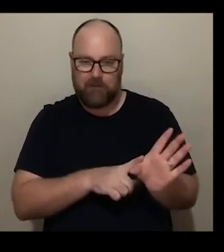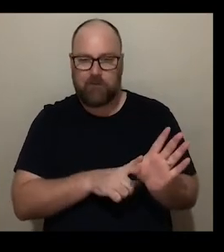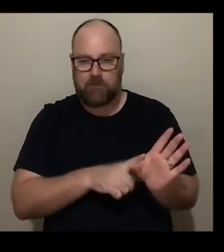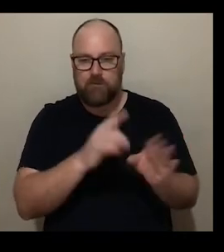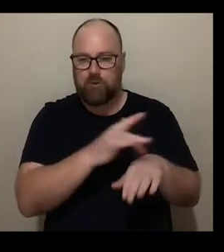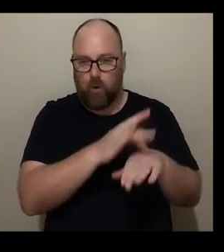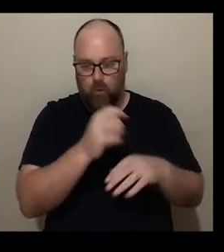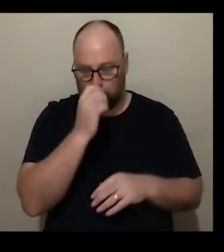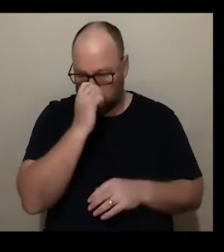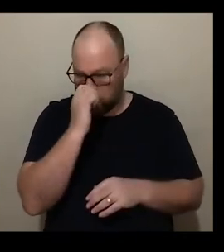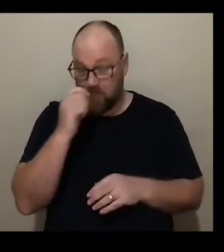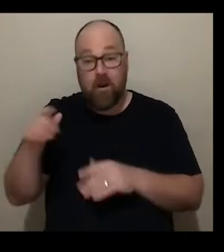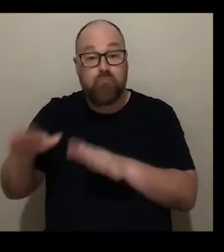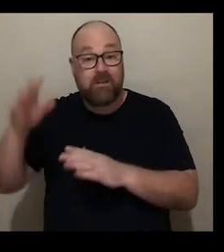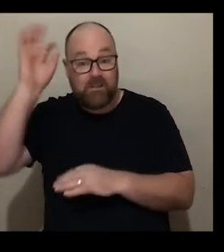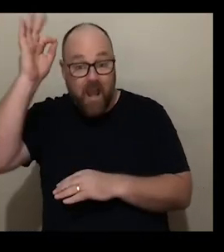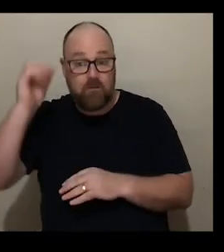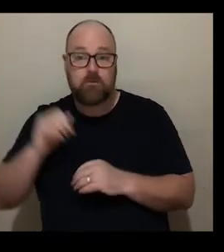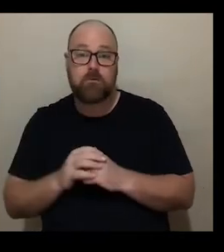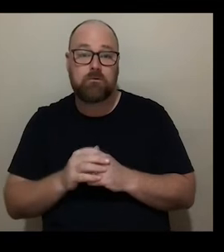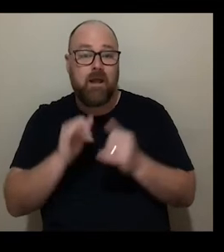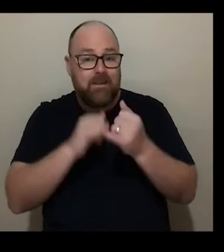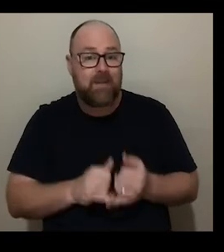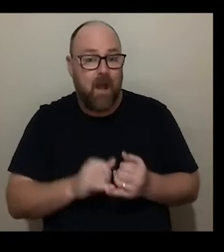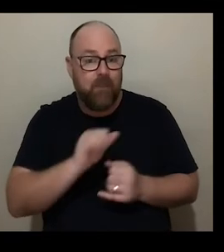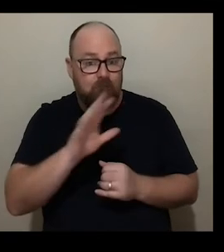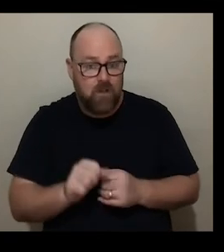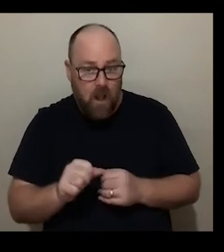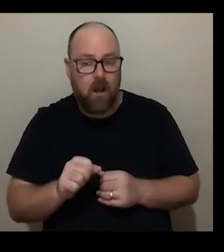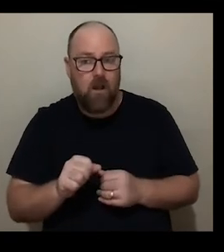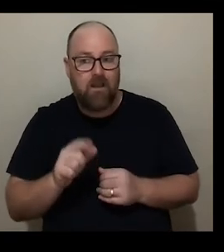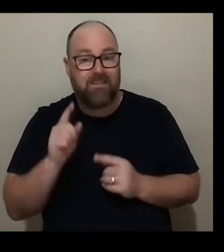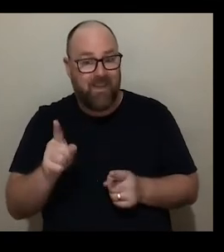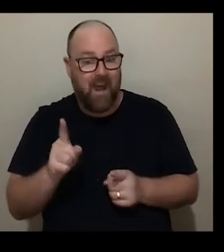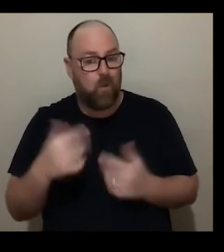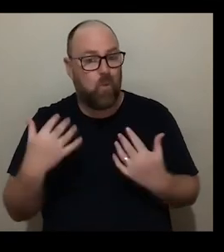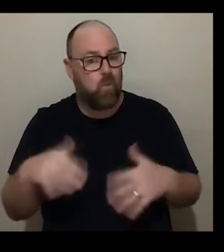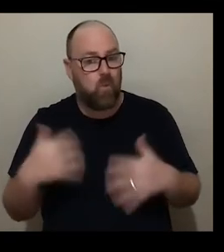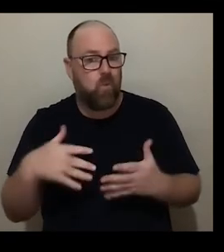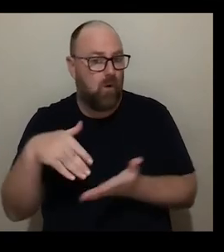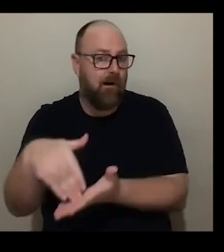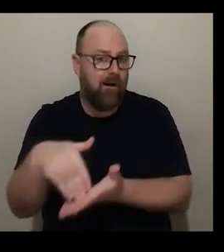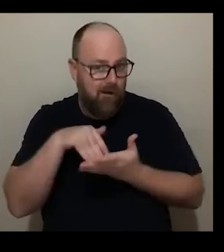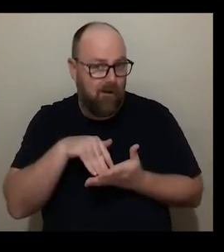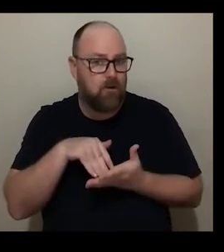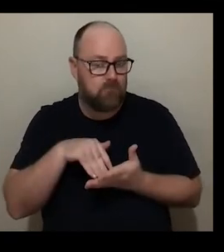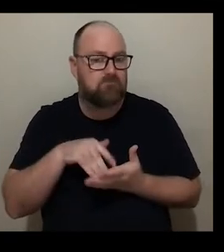but also by the British Council South Africa who were really pretty amazing and they really bent over backwards to make sure